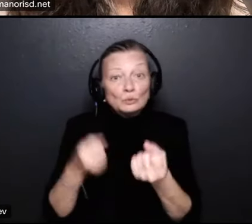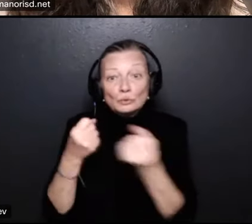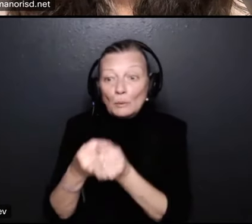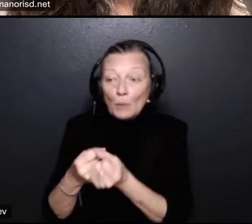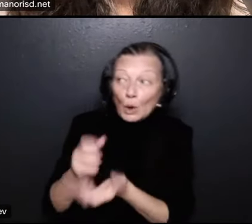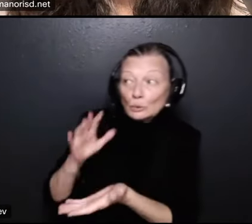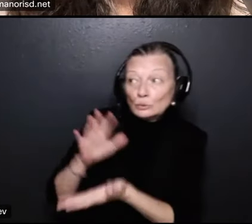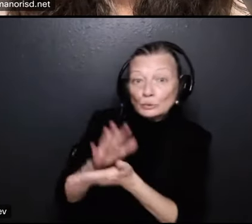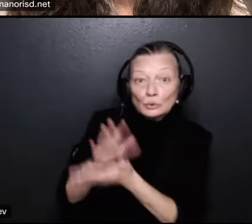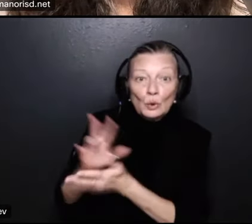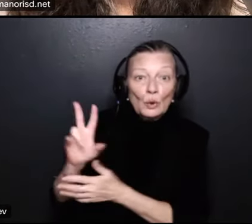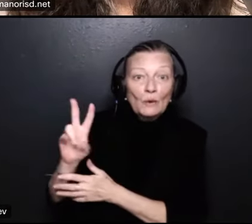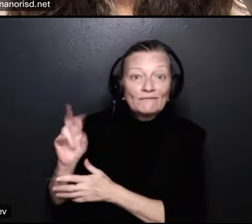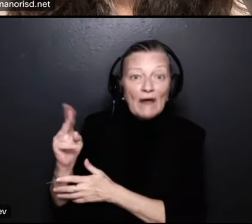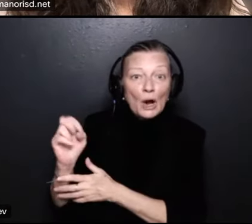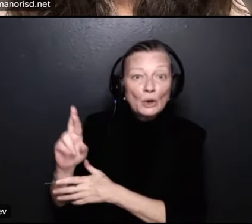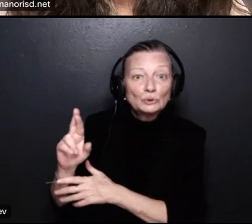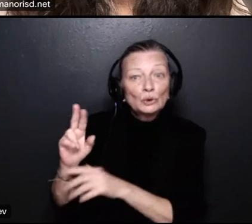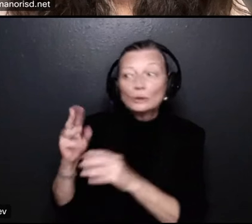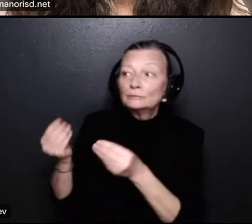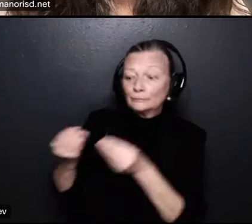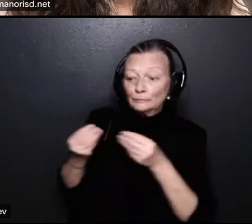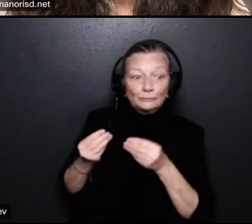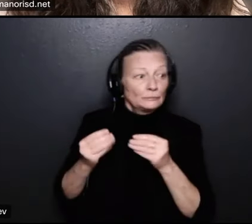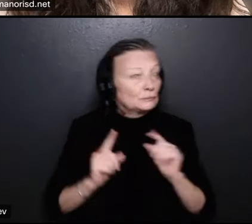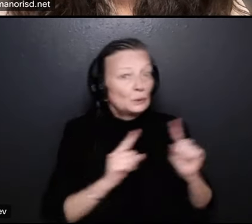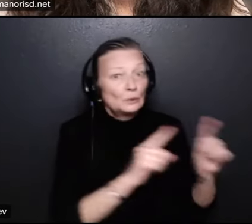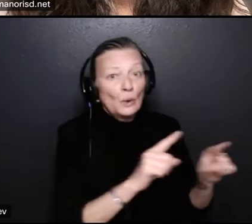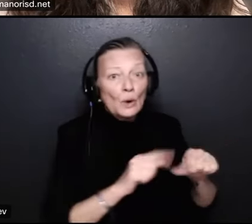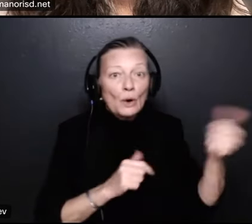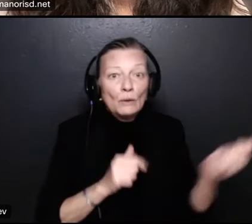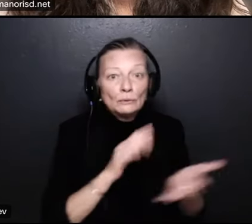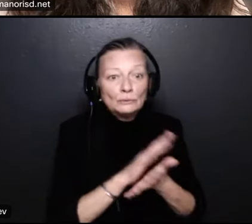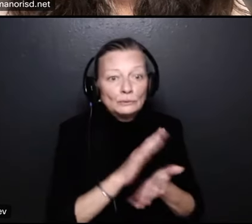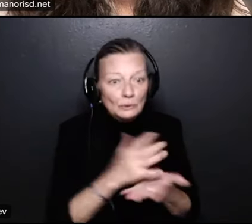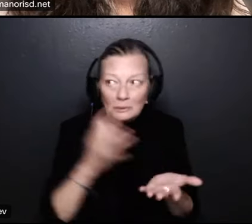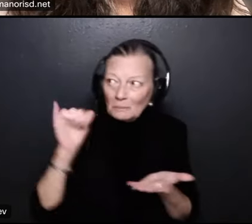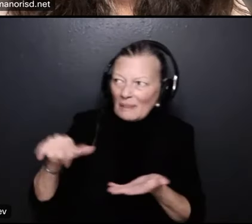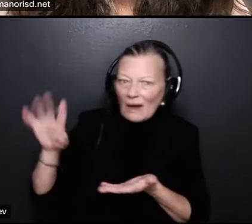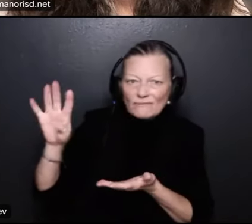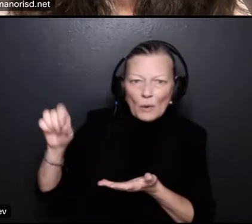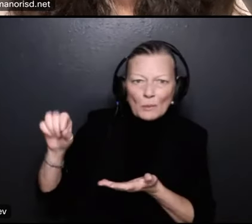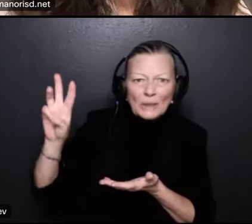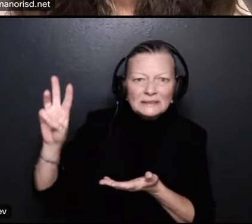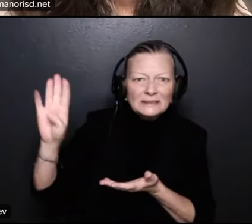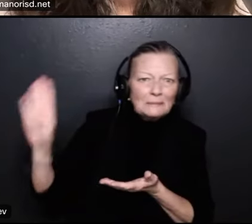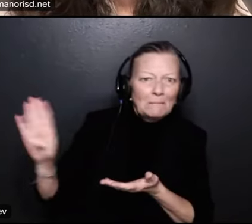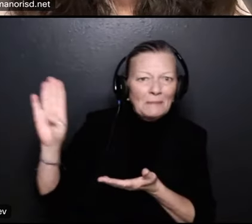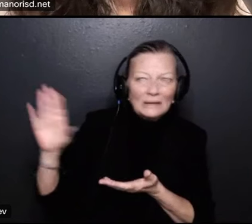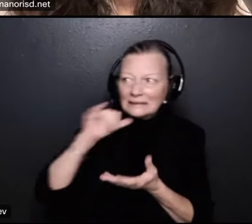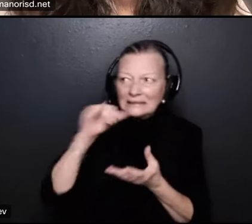but that's 4.6 billion dollars that could be spent on education that's not and so it's not that we don't have